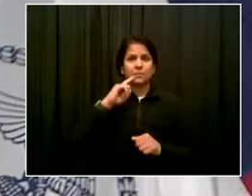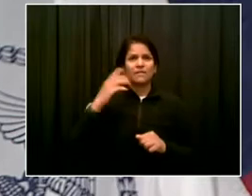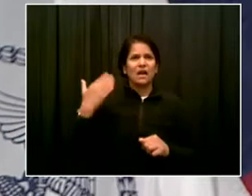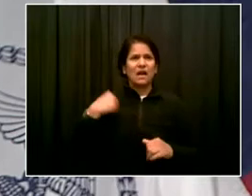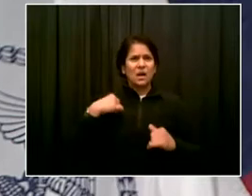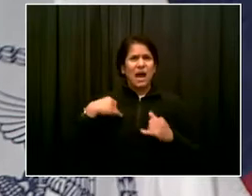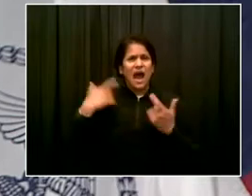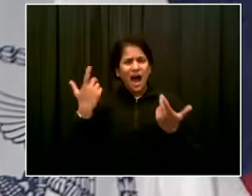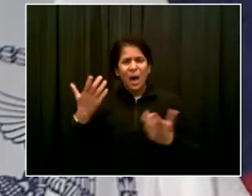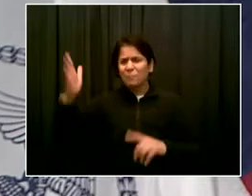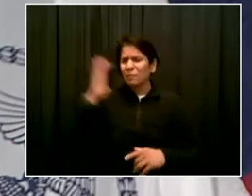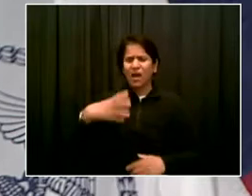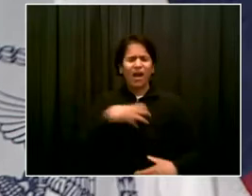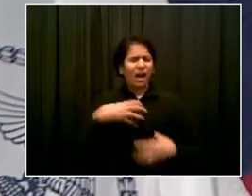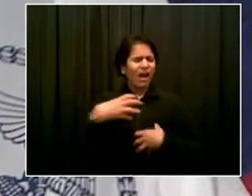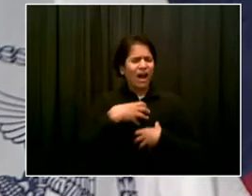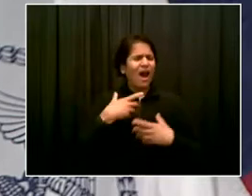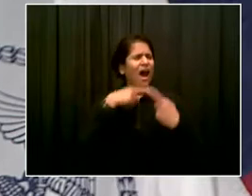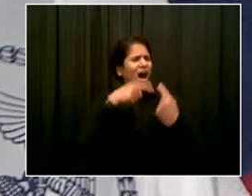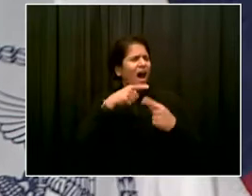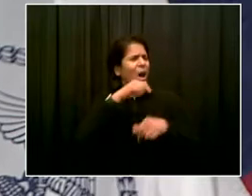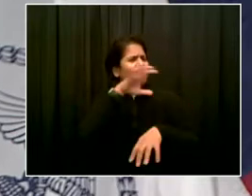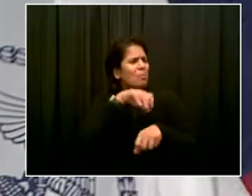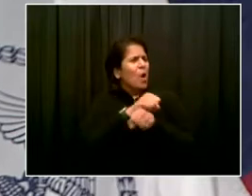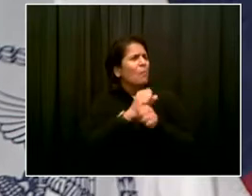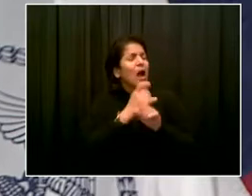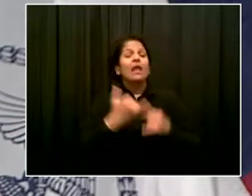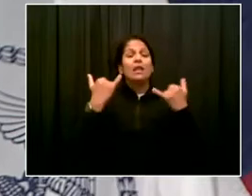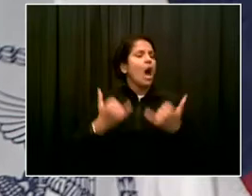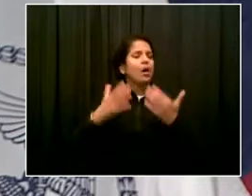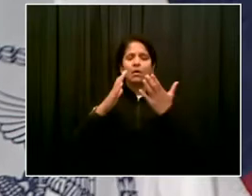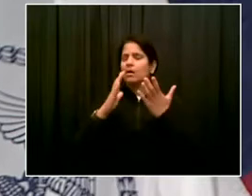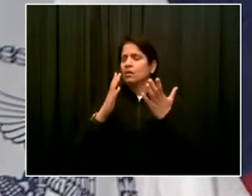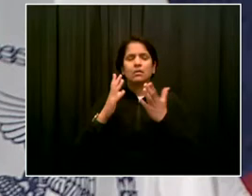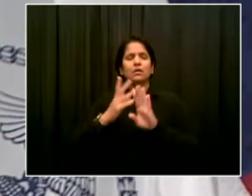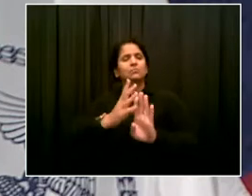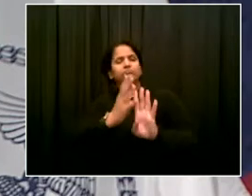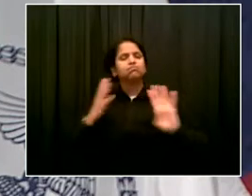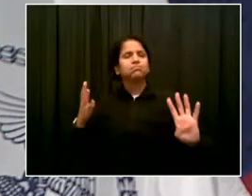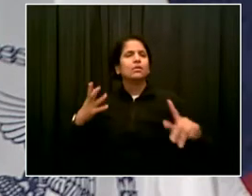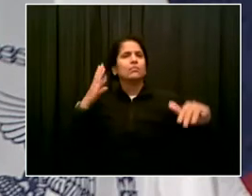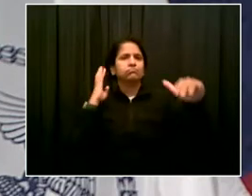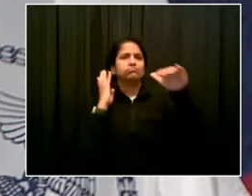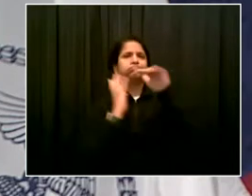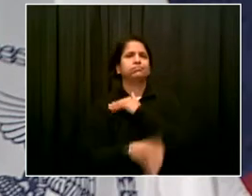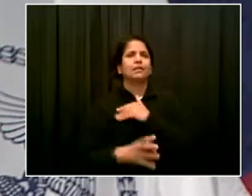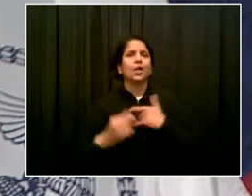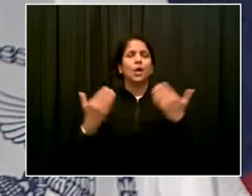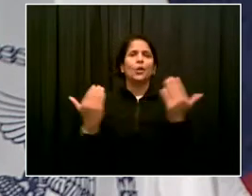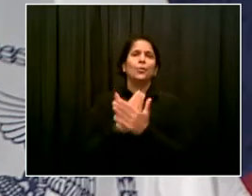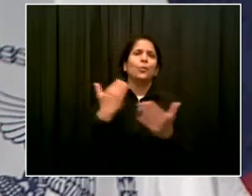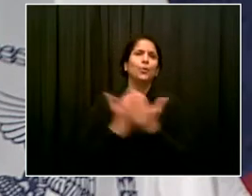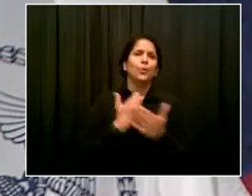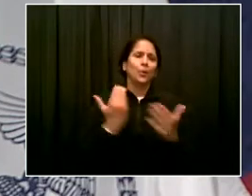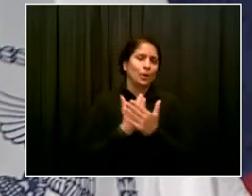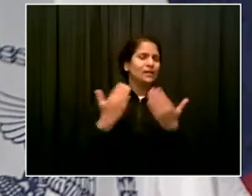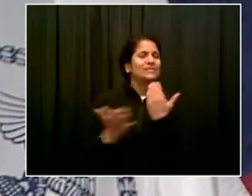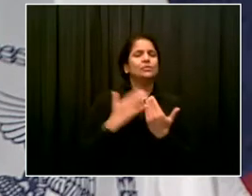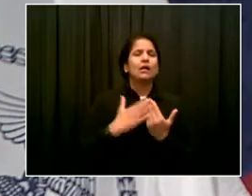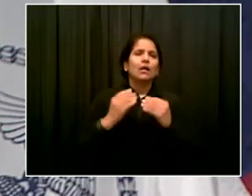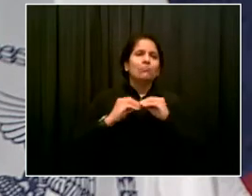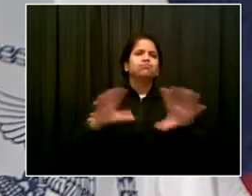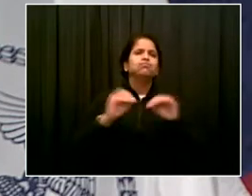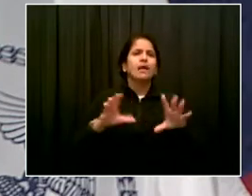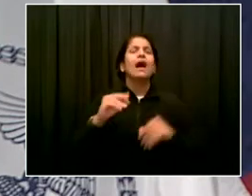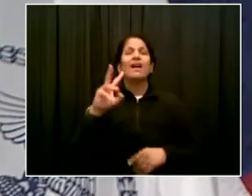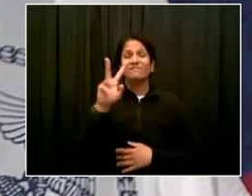and people like literally just, there's a moment where people like, okay, now I'm ready. Um, I think you're going to see more and more of that, but I do agree that